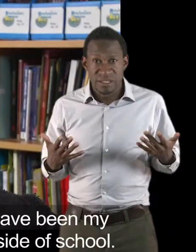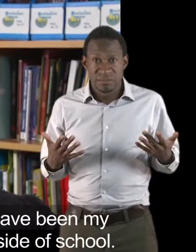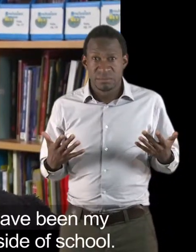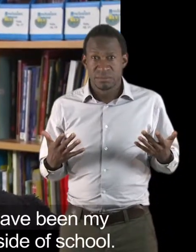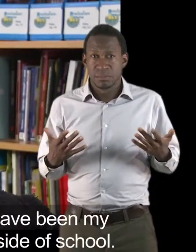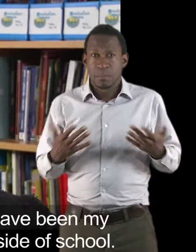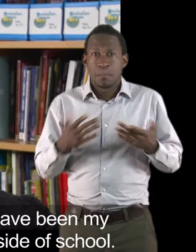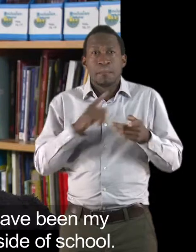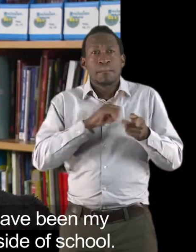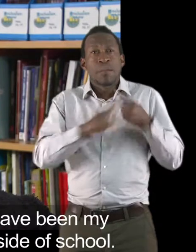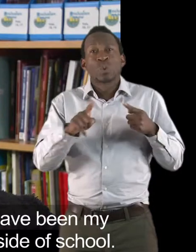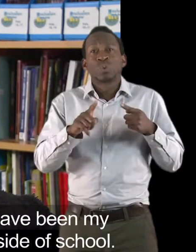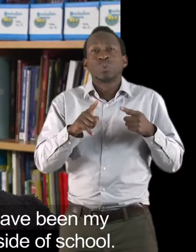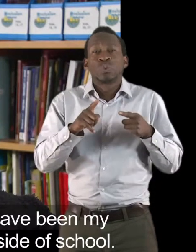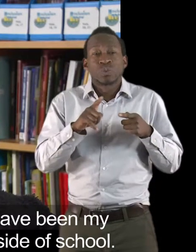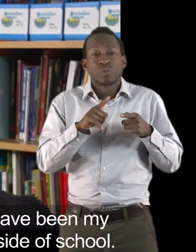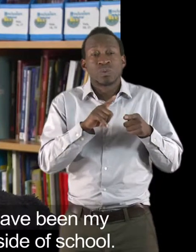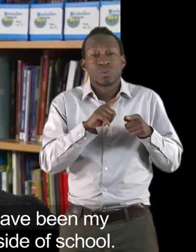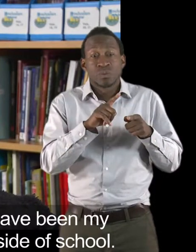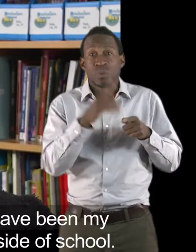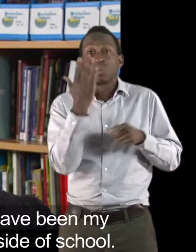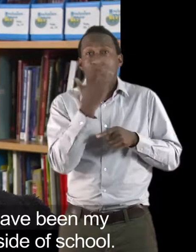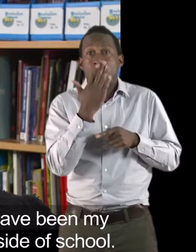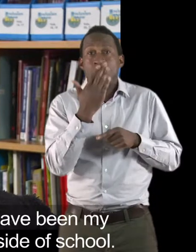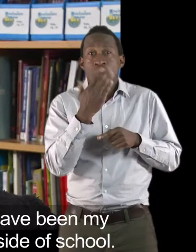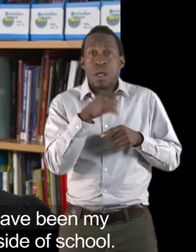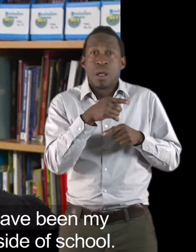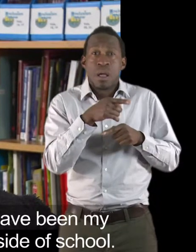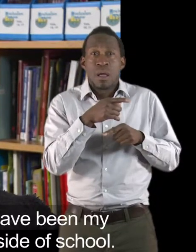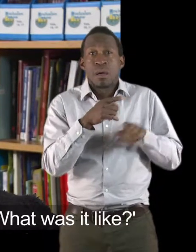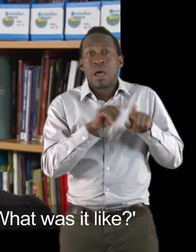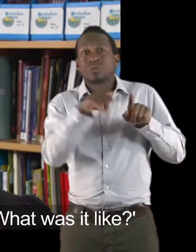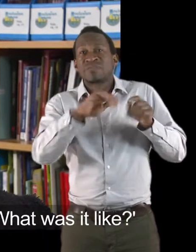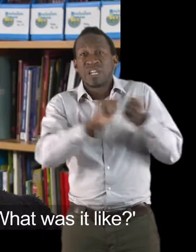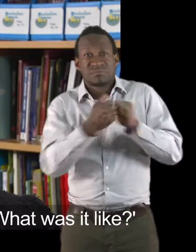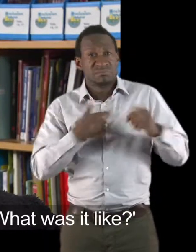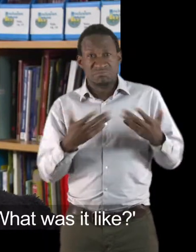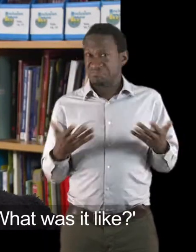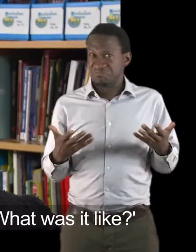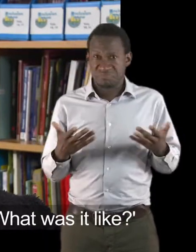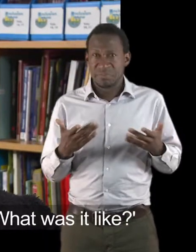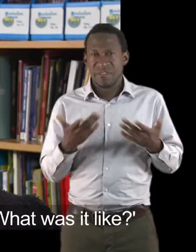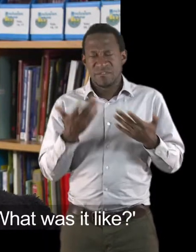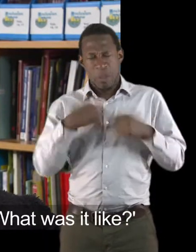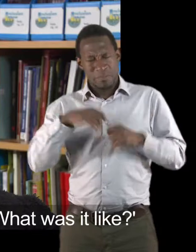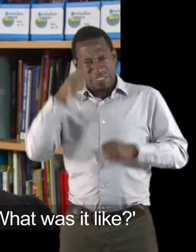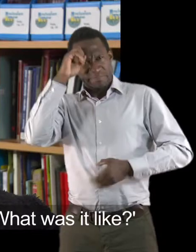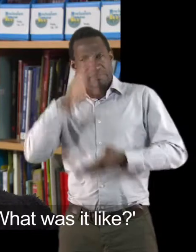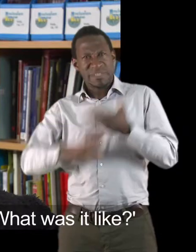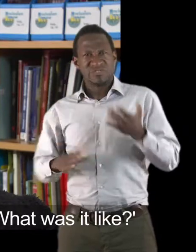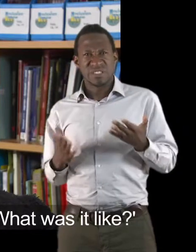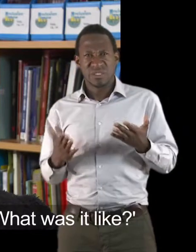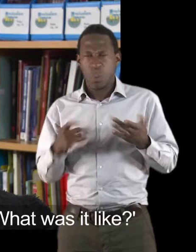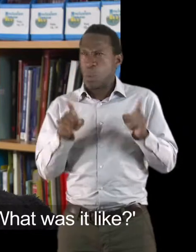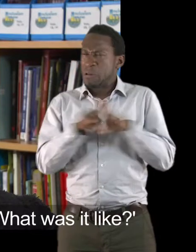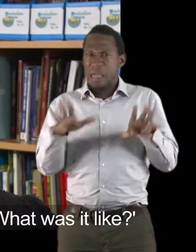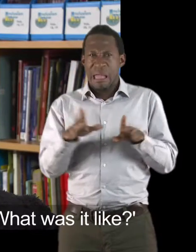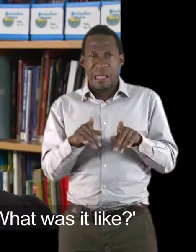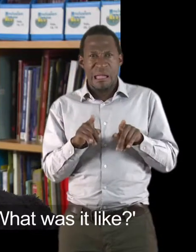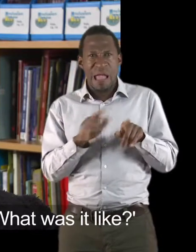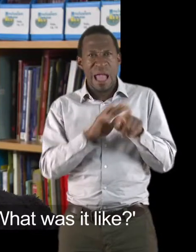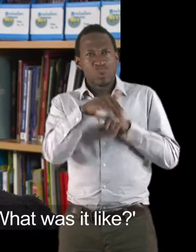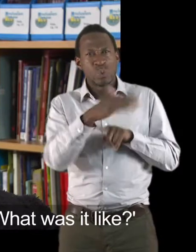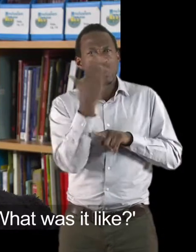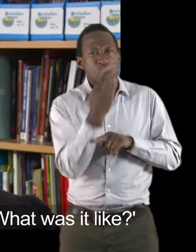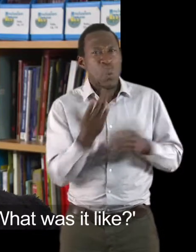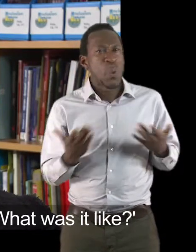would have been my sister's friends when it was outside of school. So my experience, I could say, you're saying,